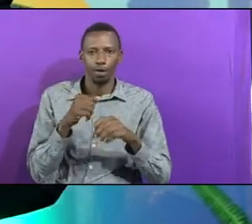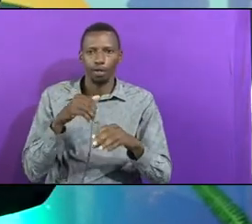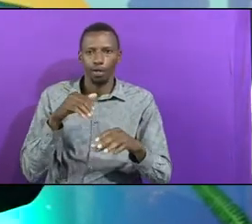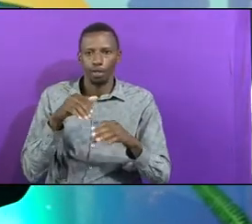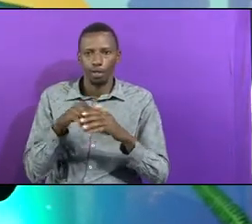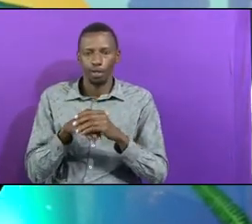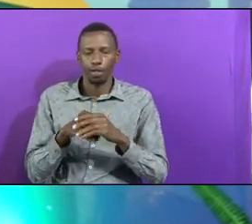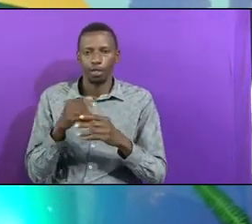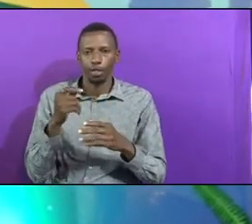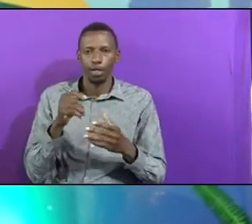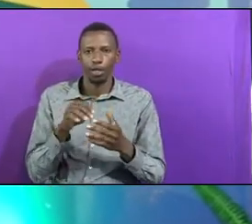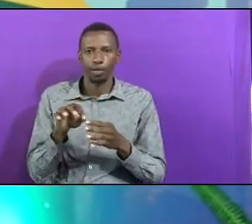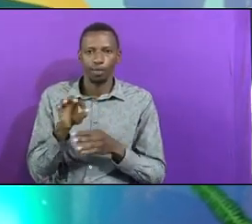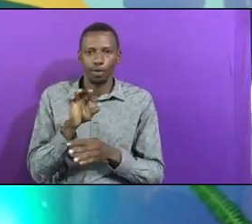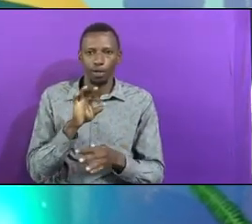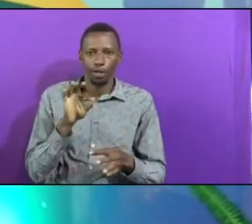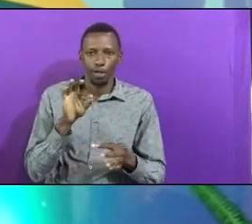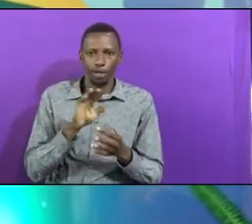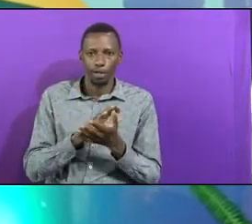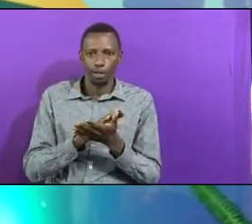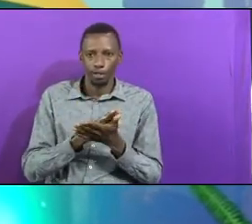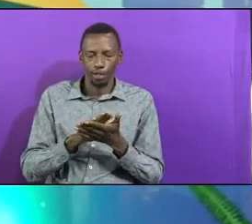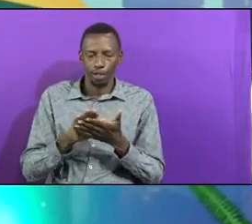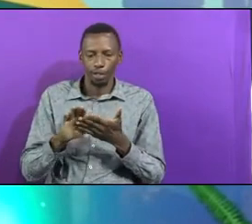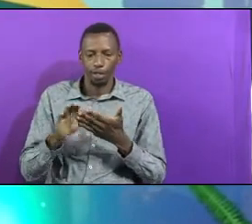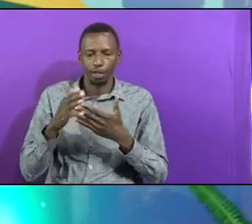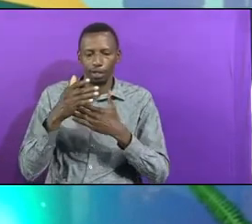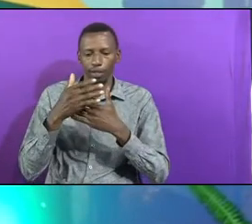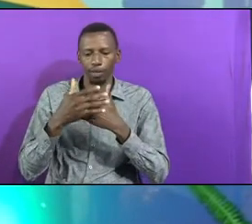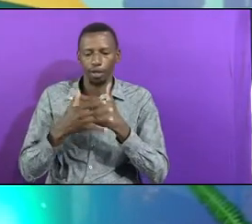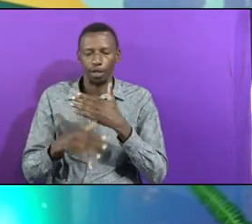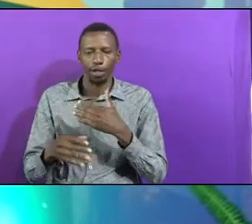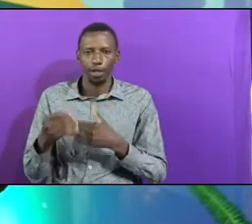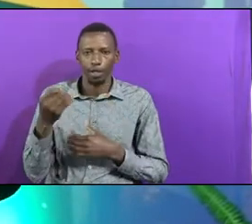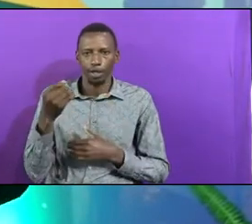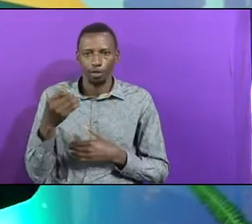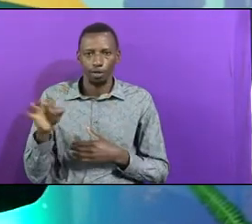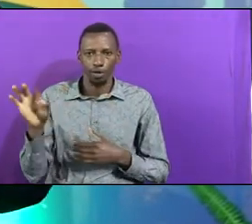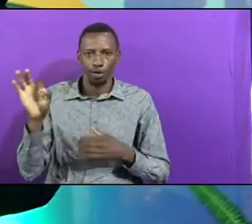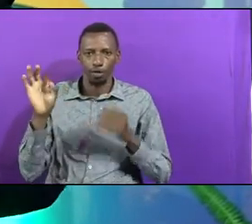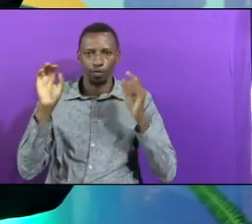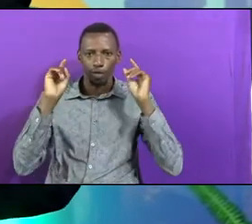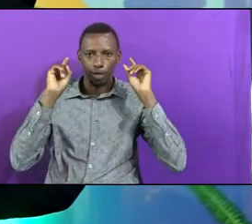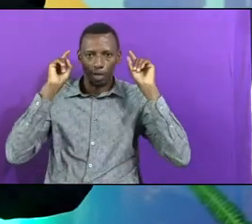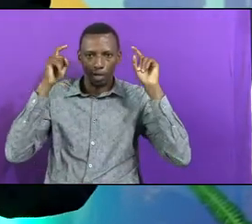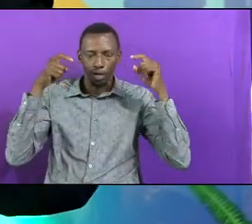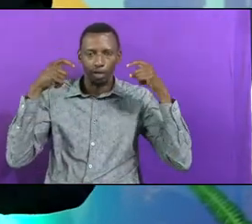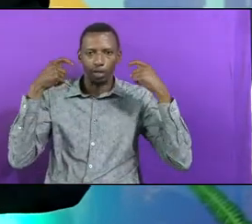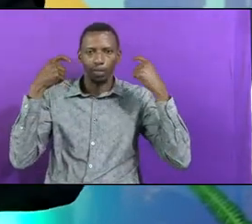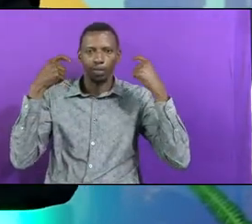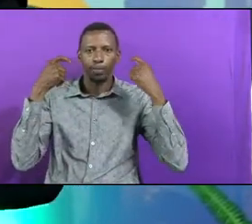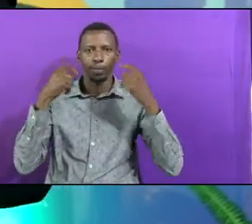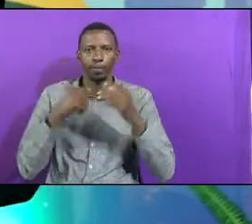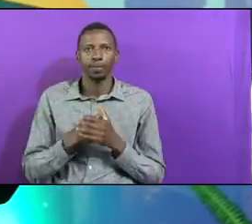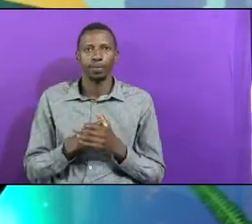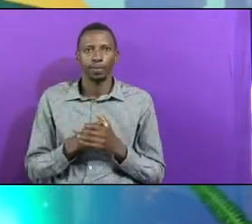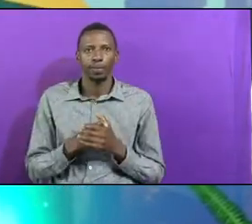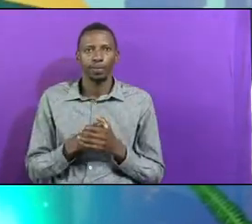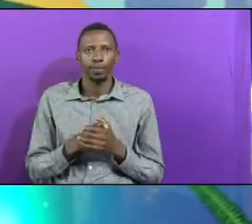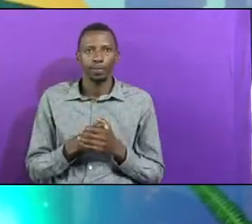power in the blood that precious blood of the Lord.